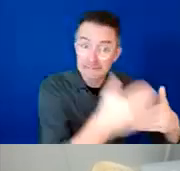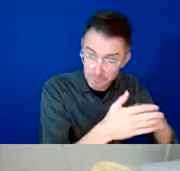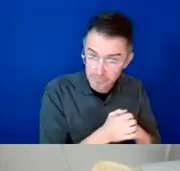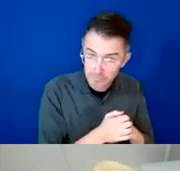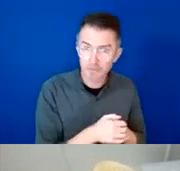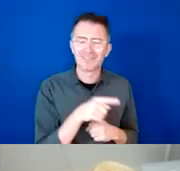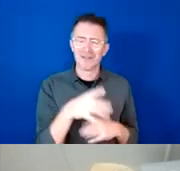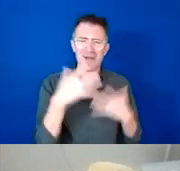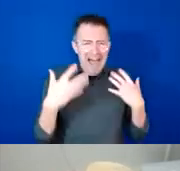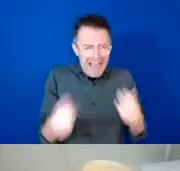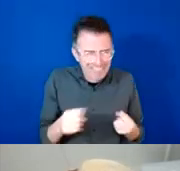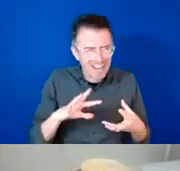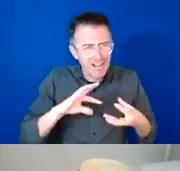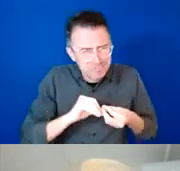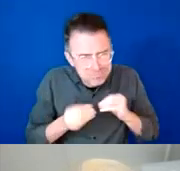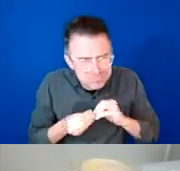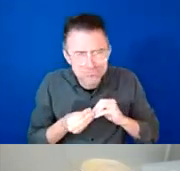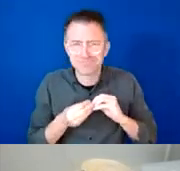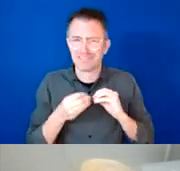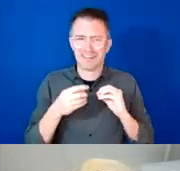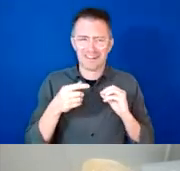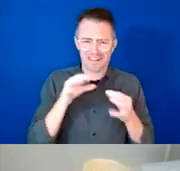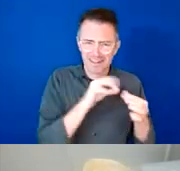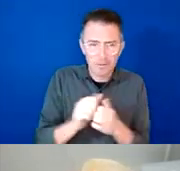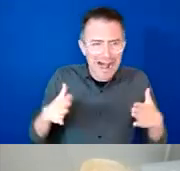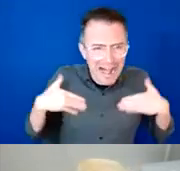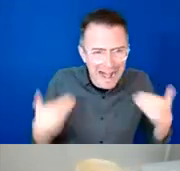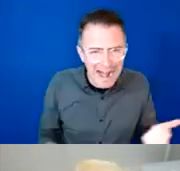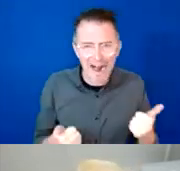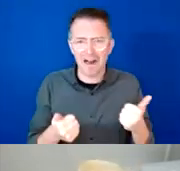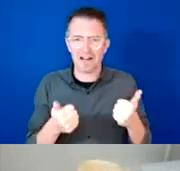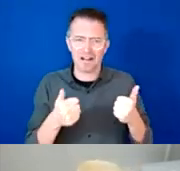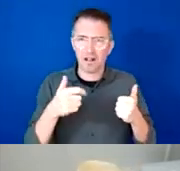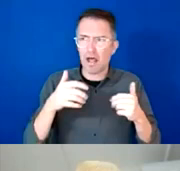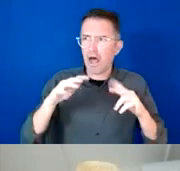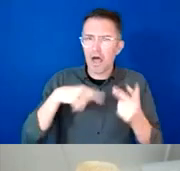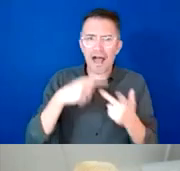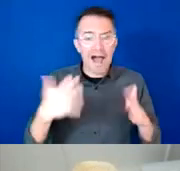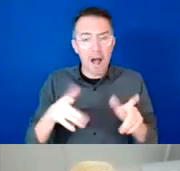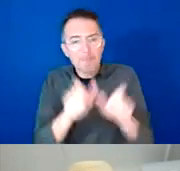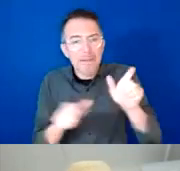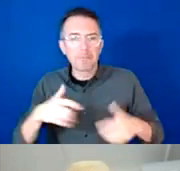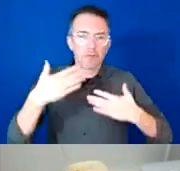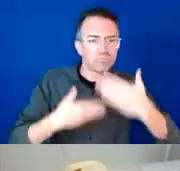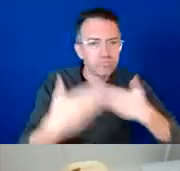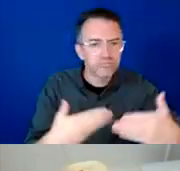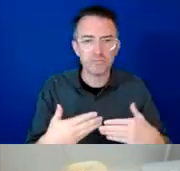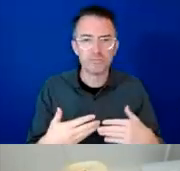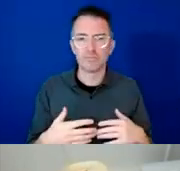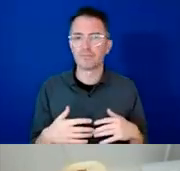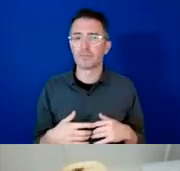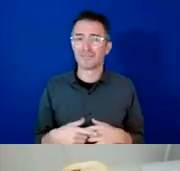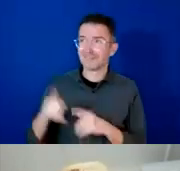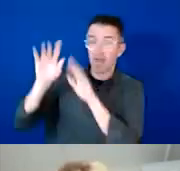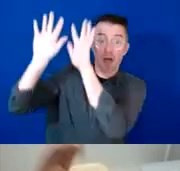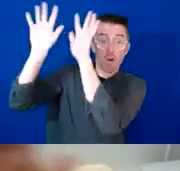well-being education and livelihood the climate crisis is not affecting richer and poorer countries equally we are in